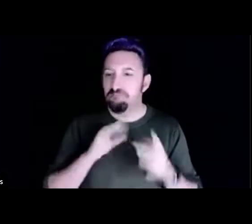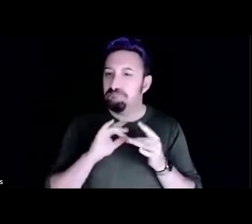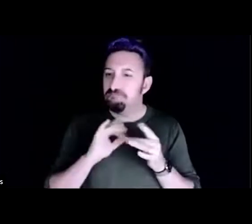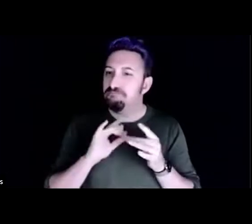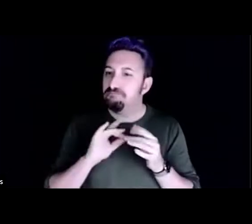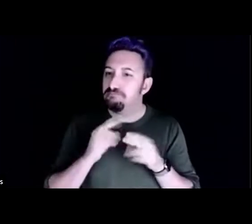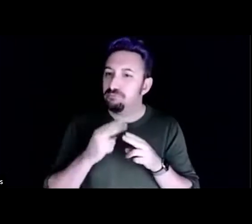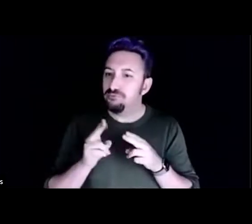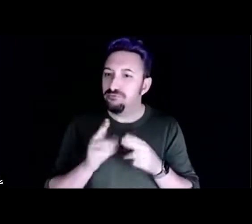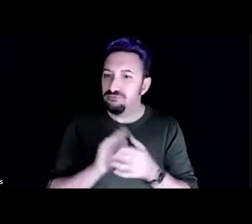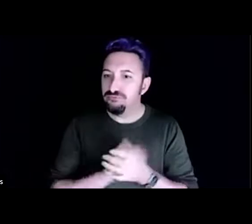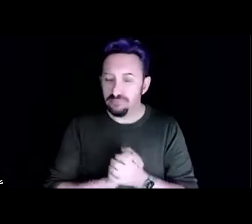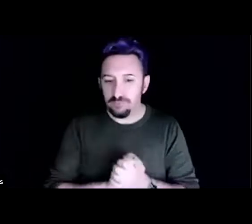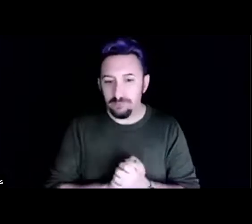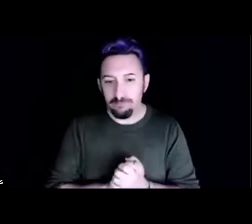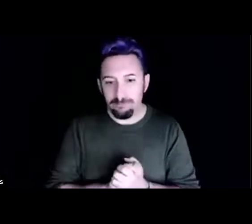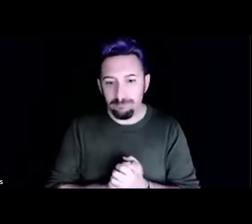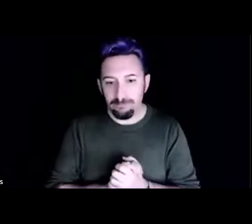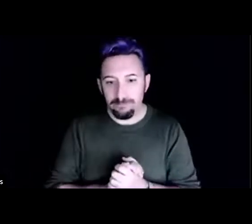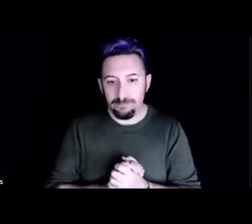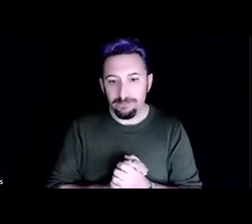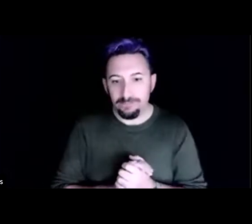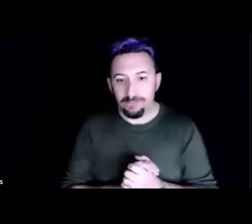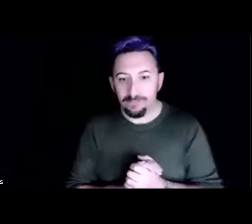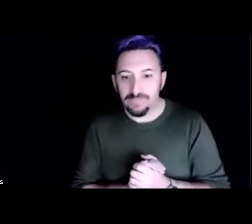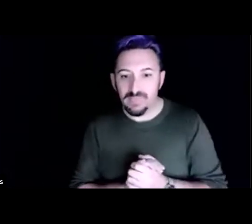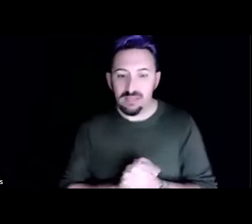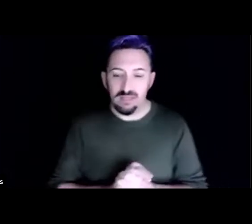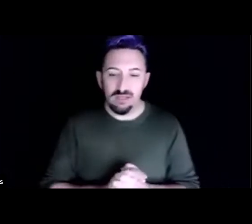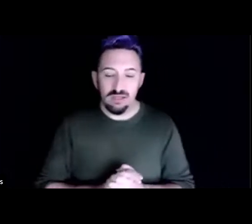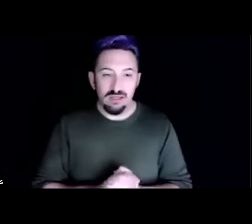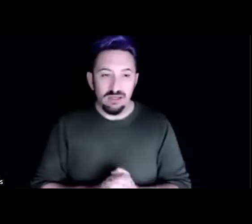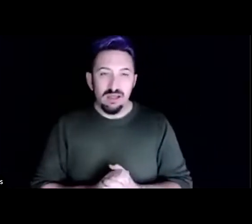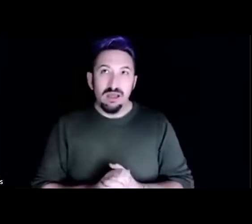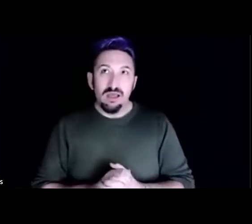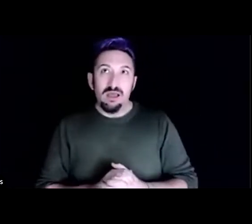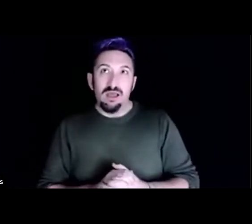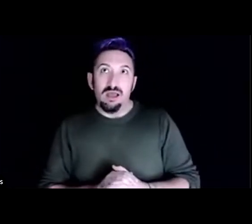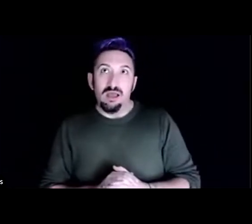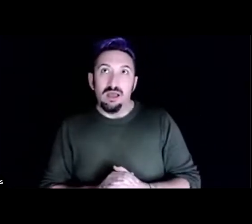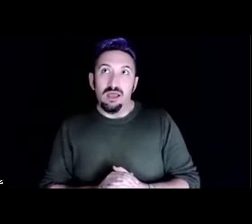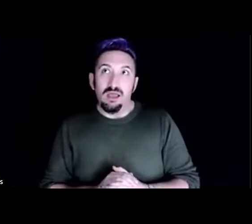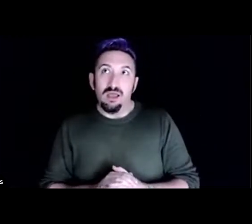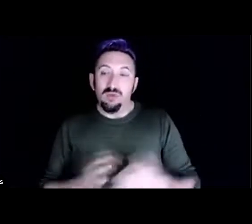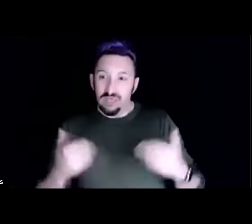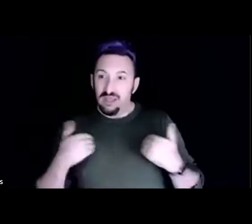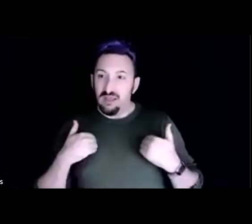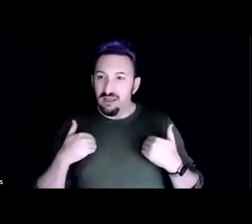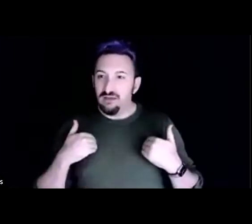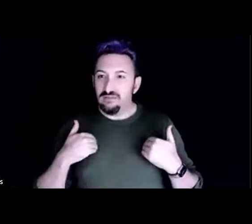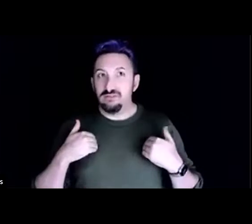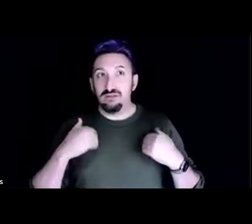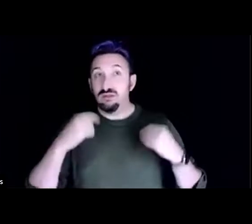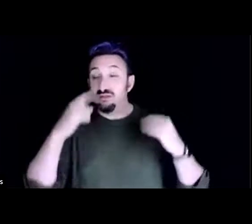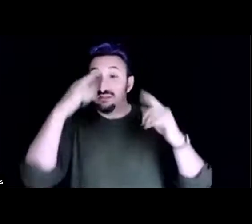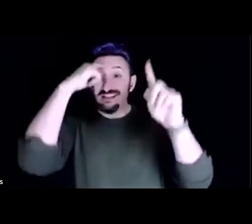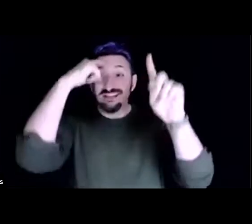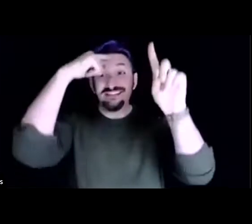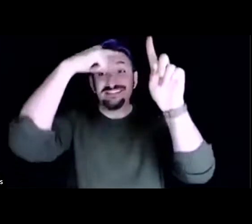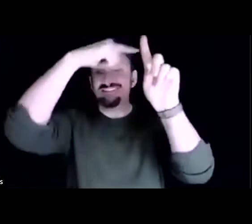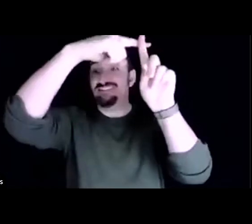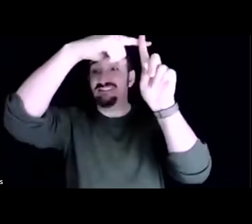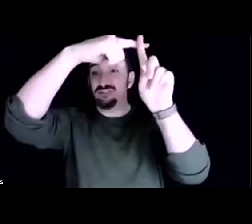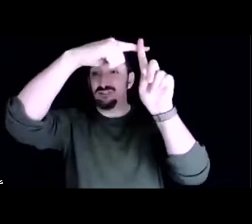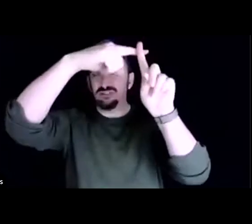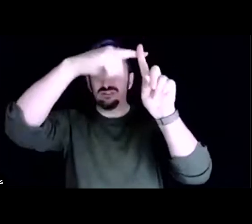just i think there's sort of our ideals about the world we want to live in and that we're working toward